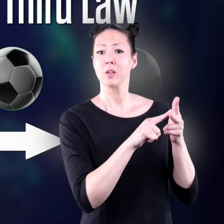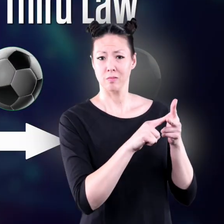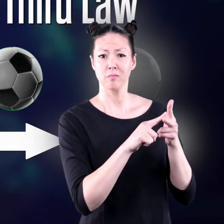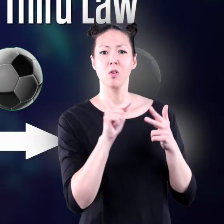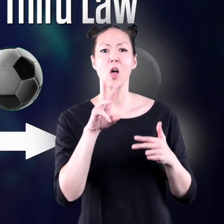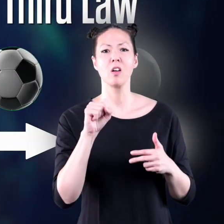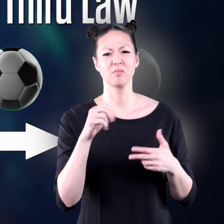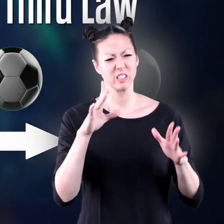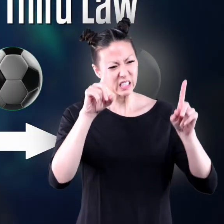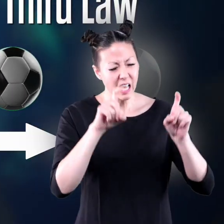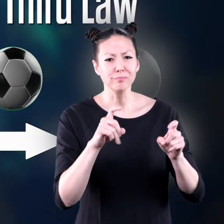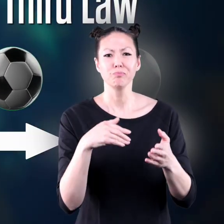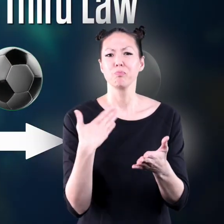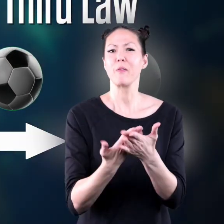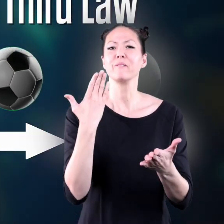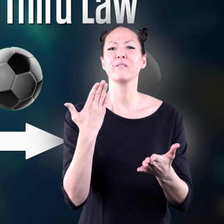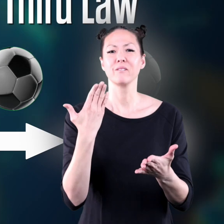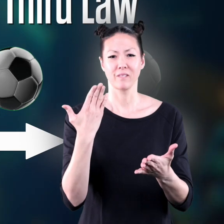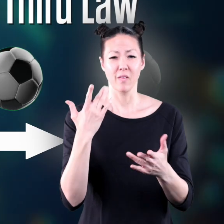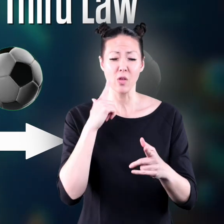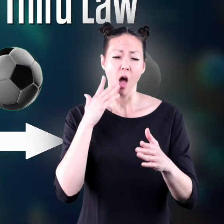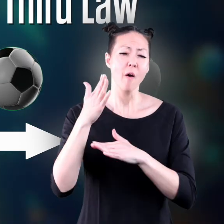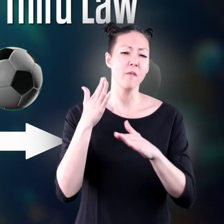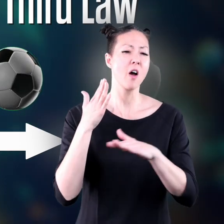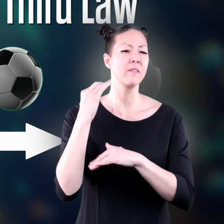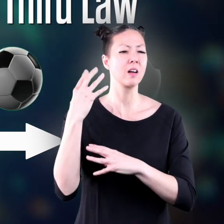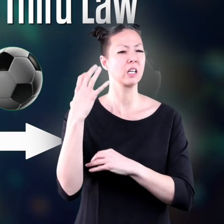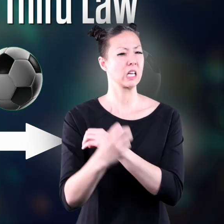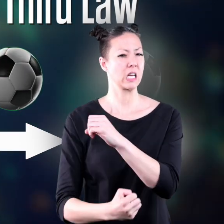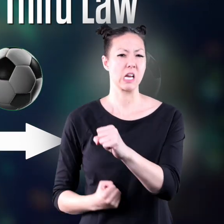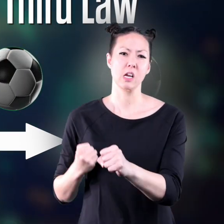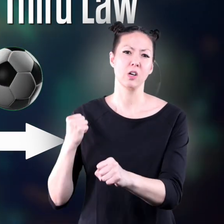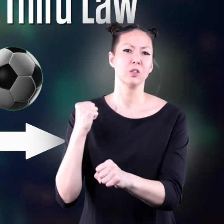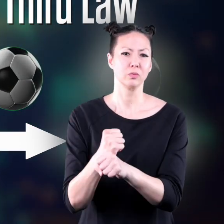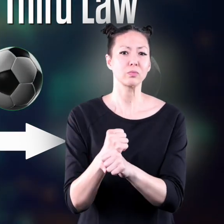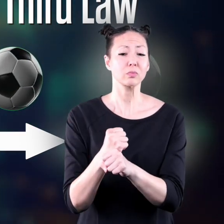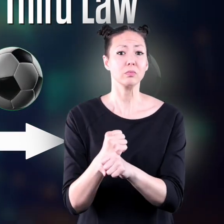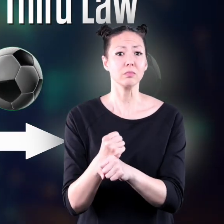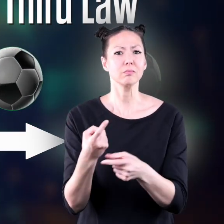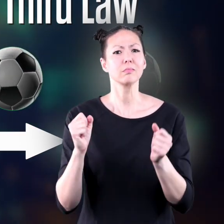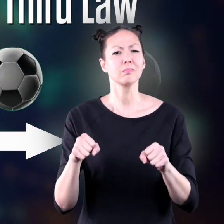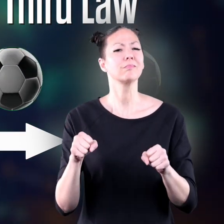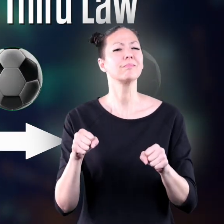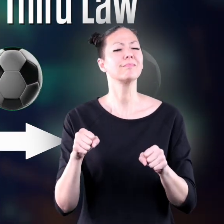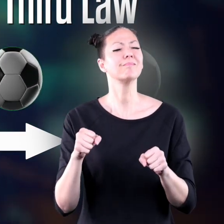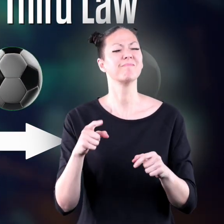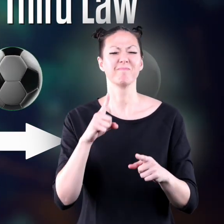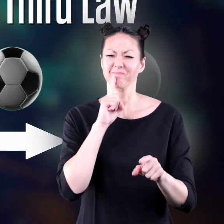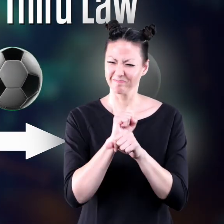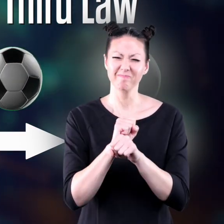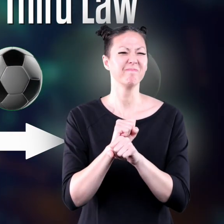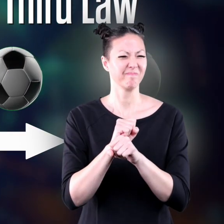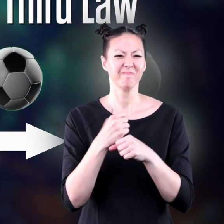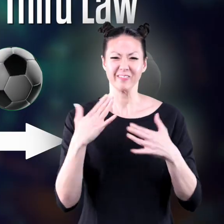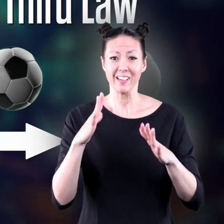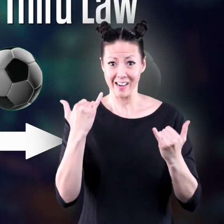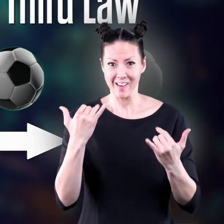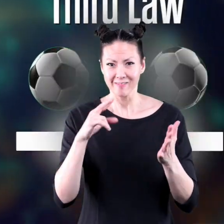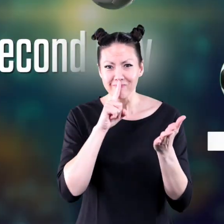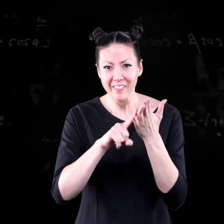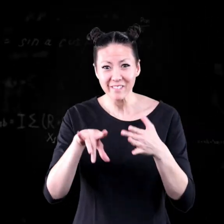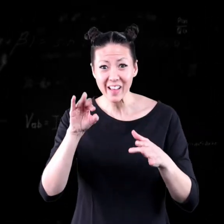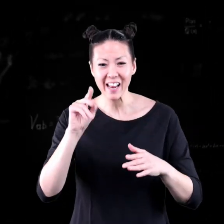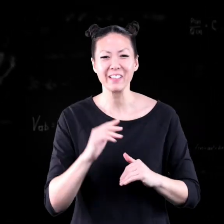been tested and proven over and over for hundreds of years. So you can bet they're pretty solid. Let's find out why.